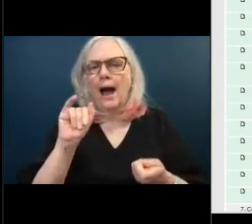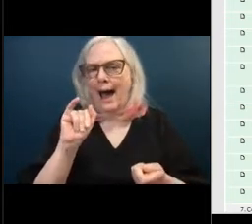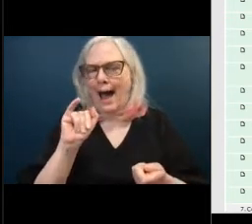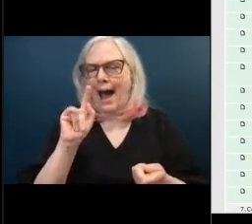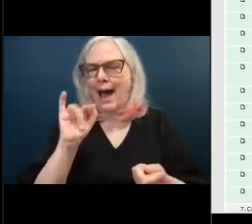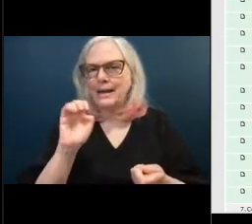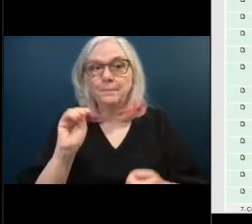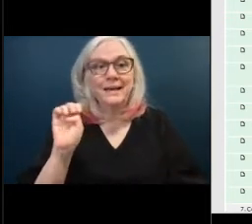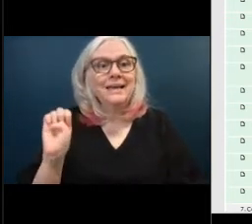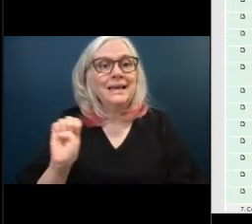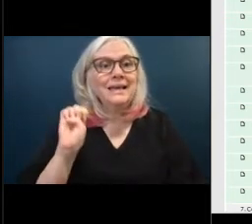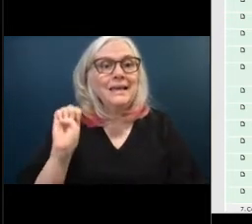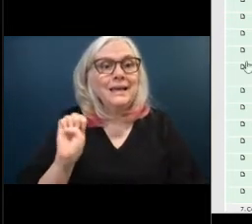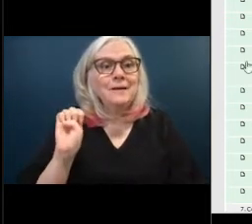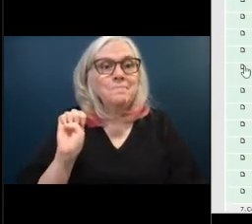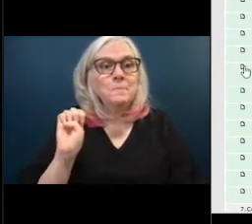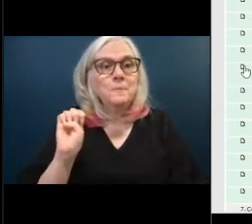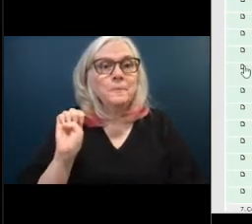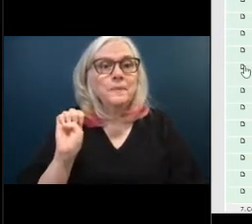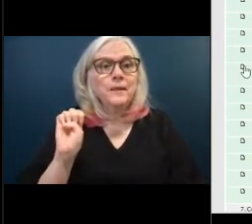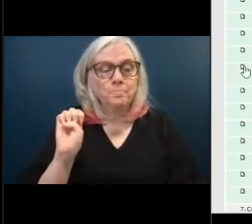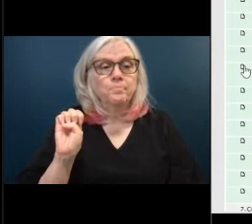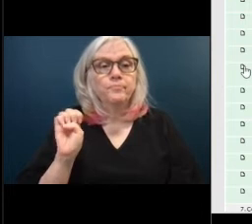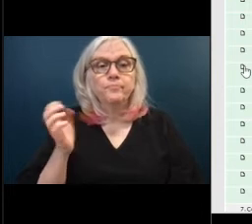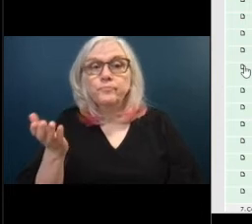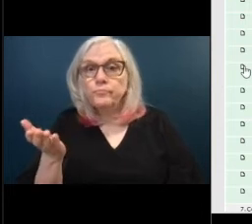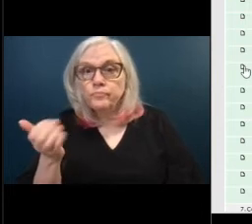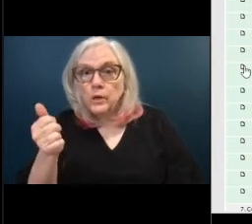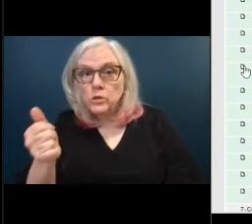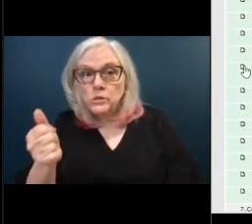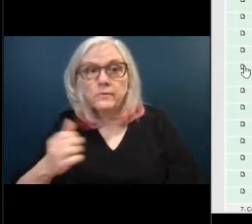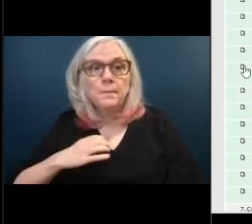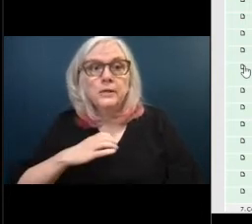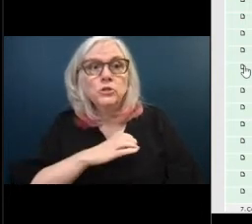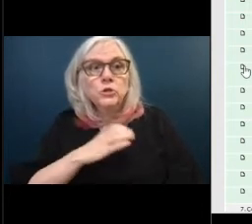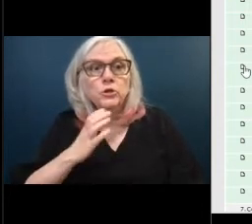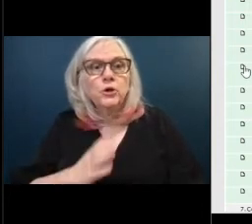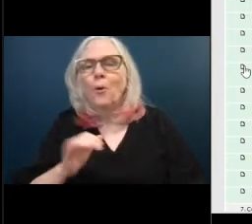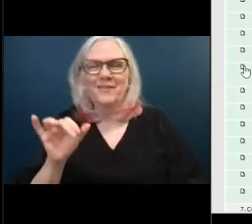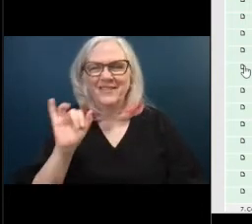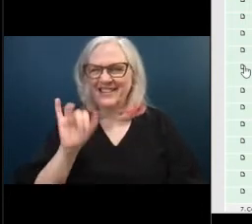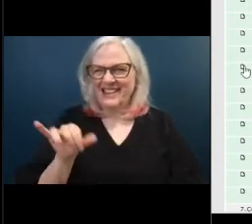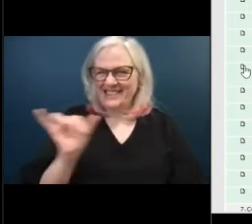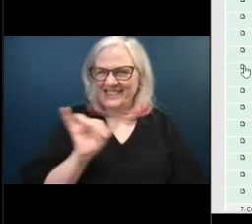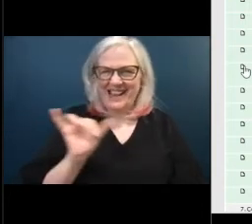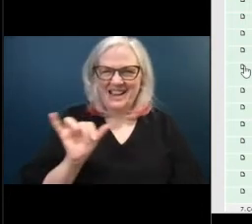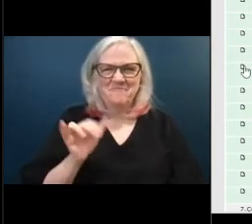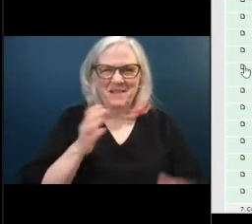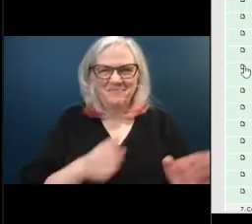e okay all right and and for yourself commissioner uh no that's the same one i was going to pull with e